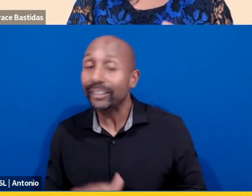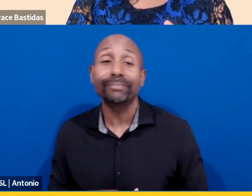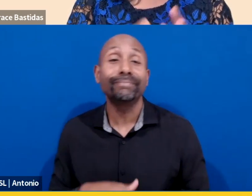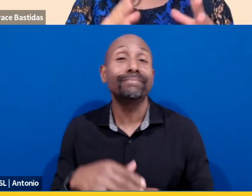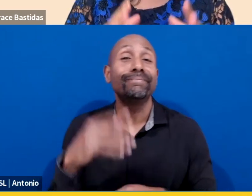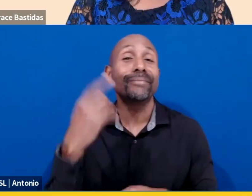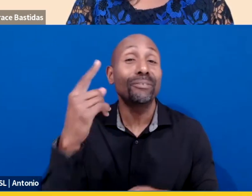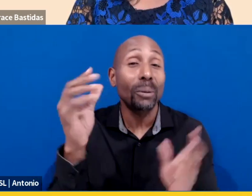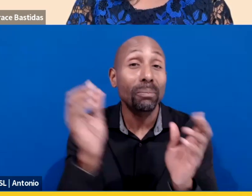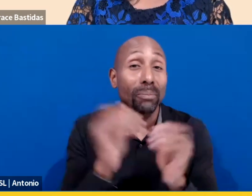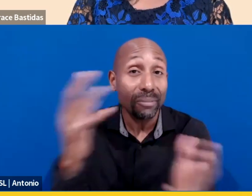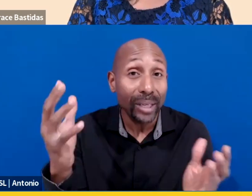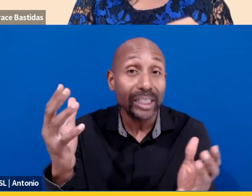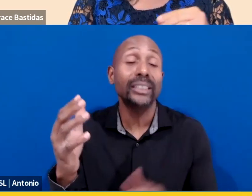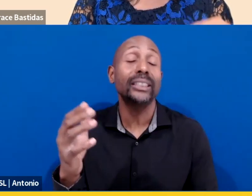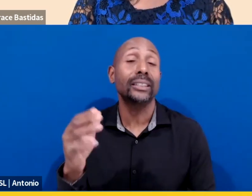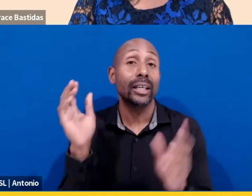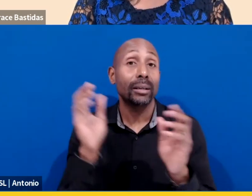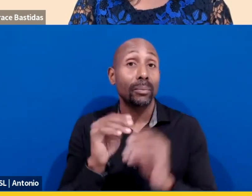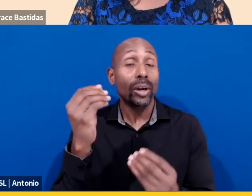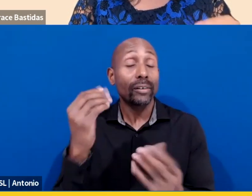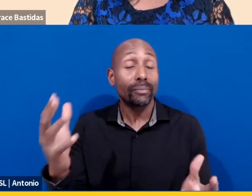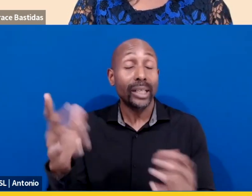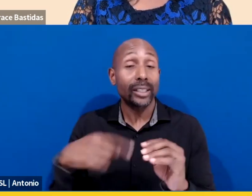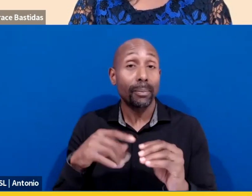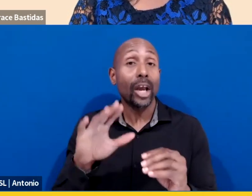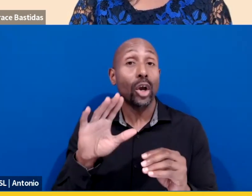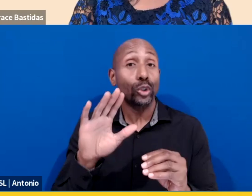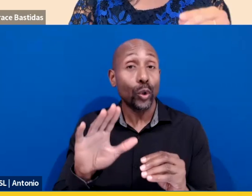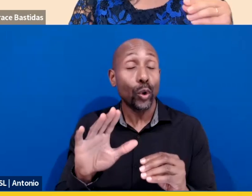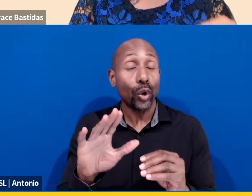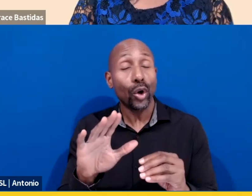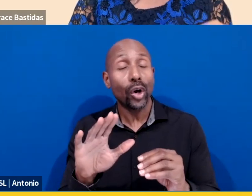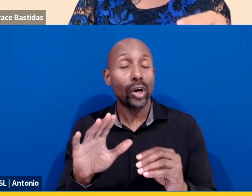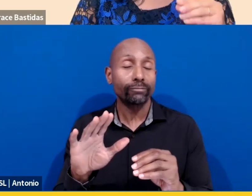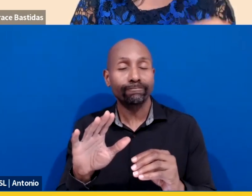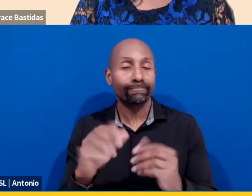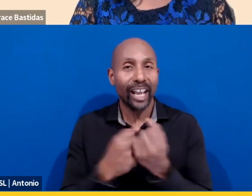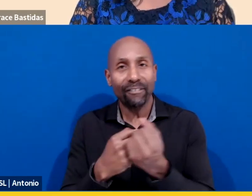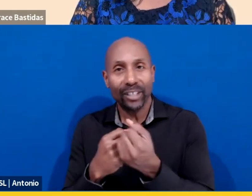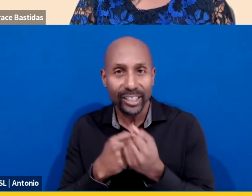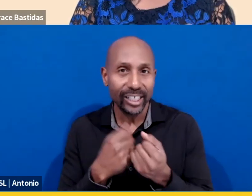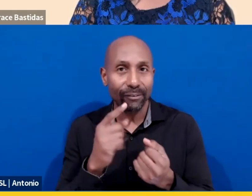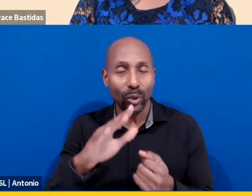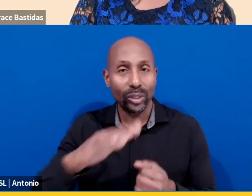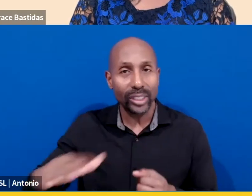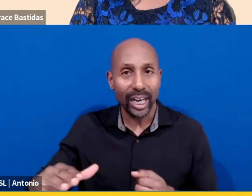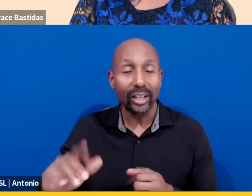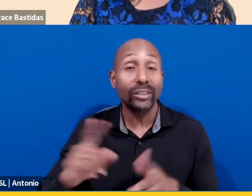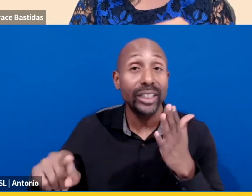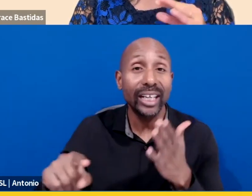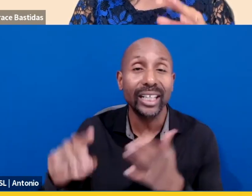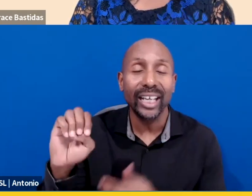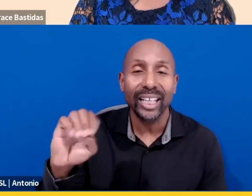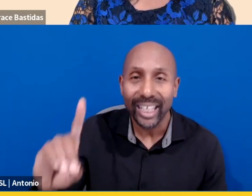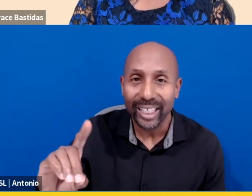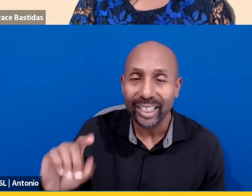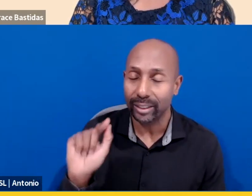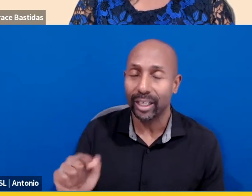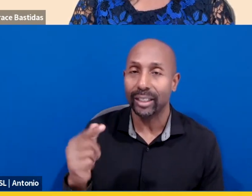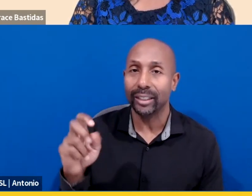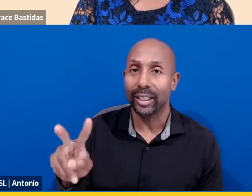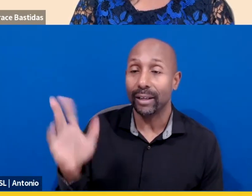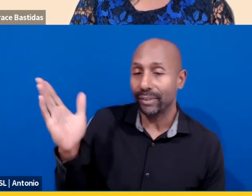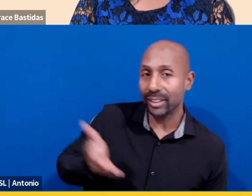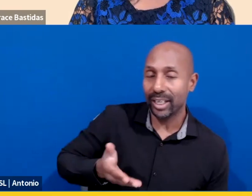informed, be a more informed advocate for your child, please visit ed.gov. So ed.gov slash